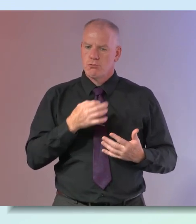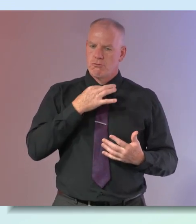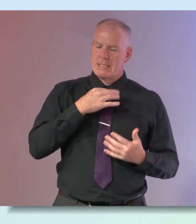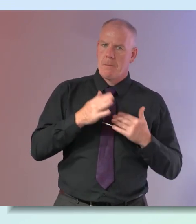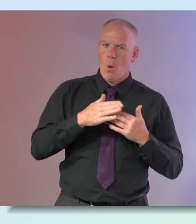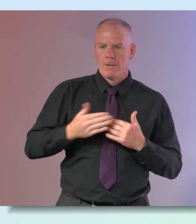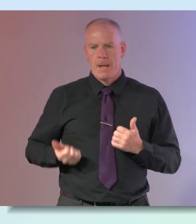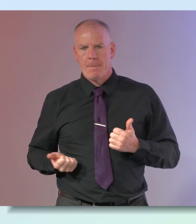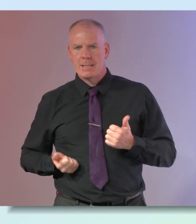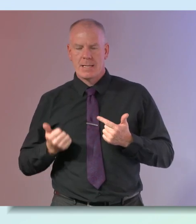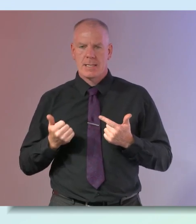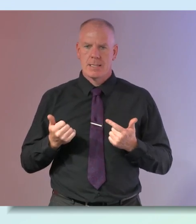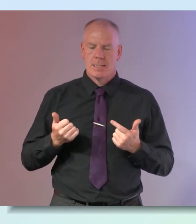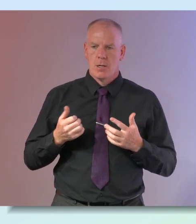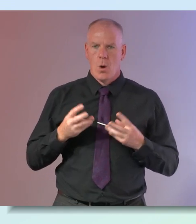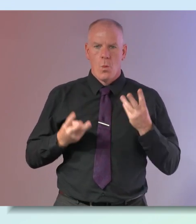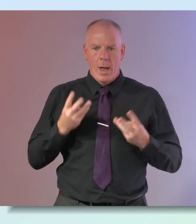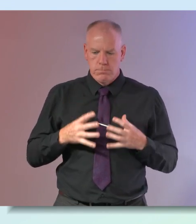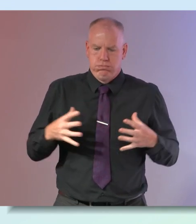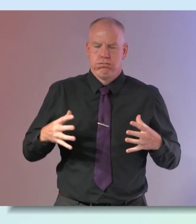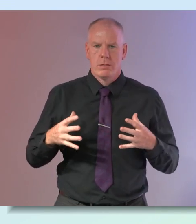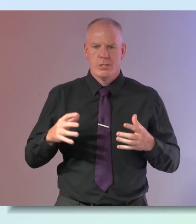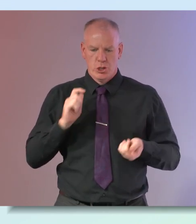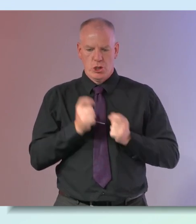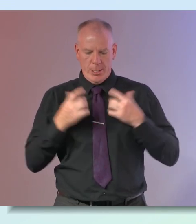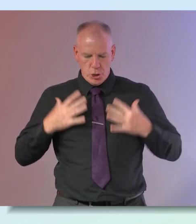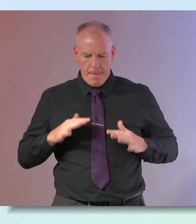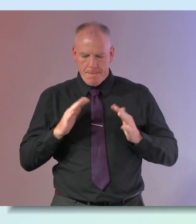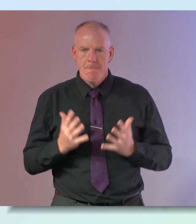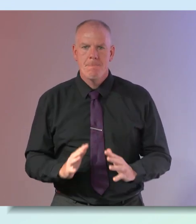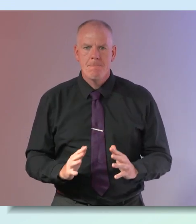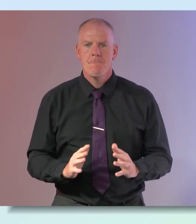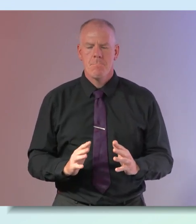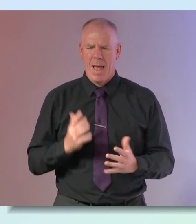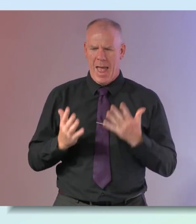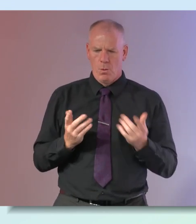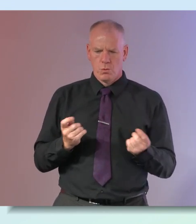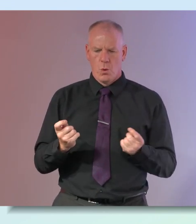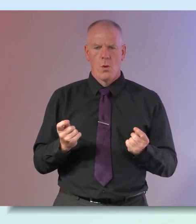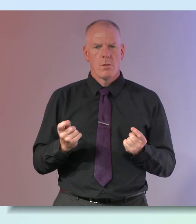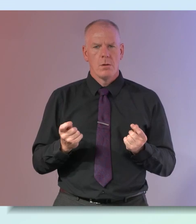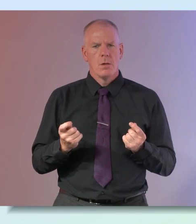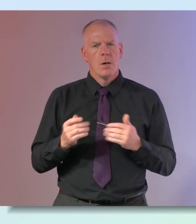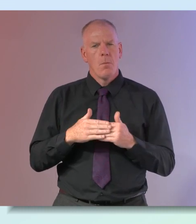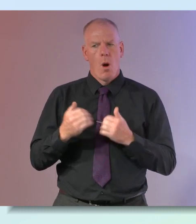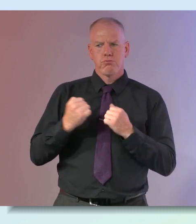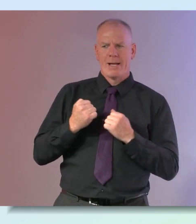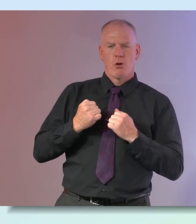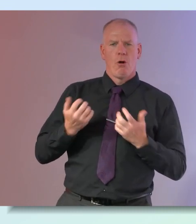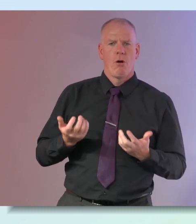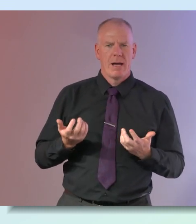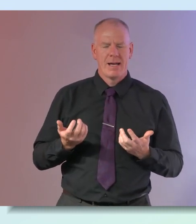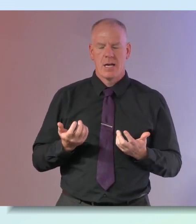diabetes weight gain body shape changes all of those things but how do we deal with that because it can become one more pressure how do i have this perfect